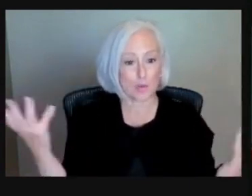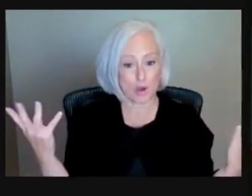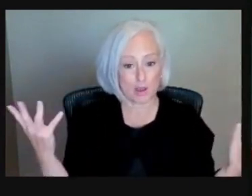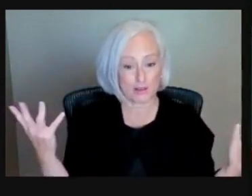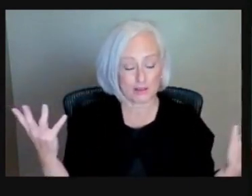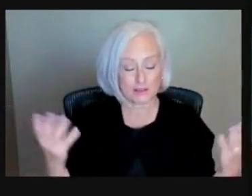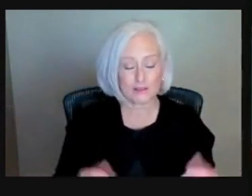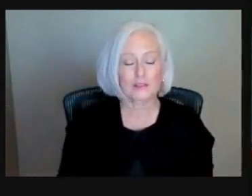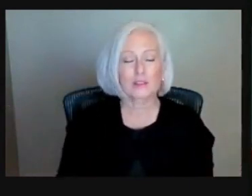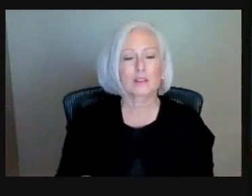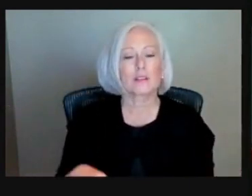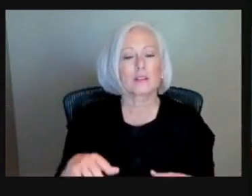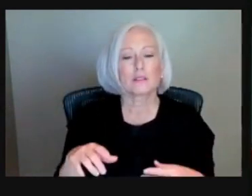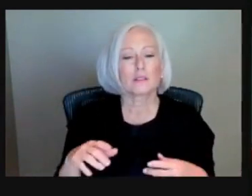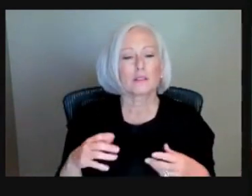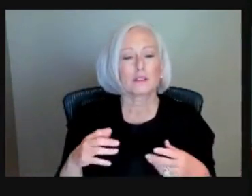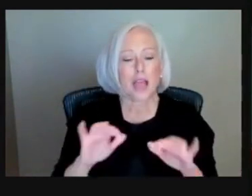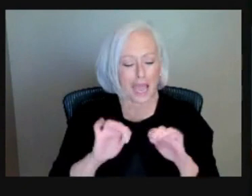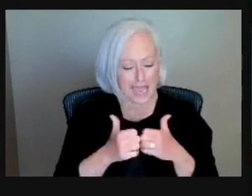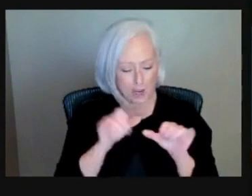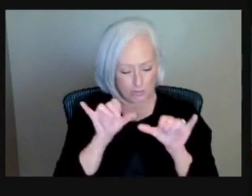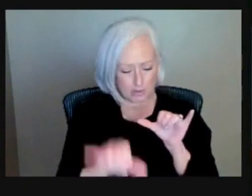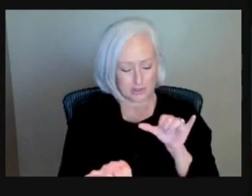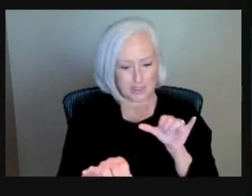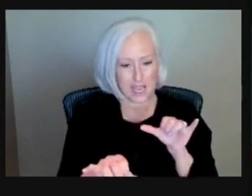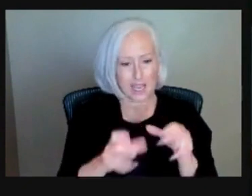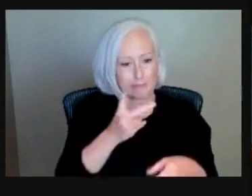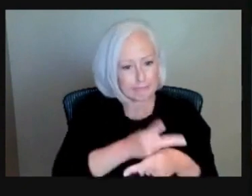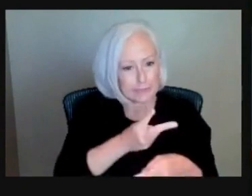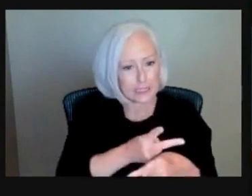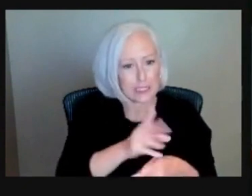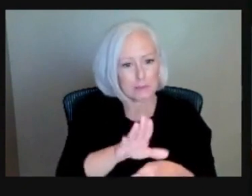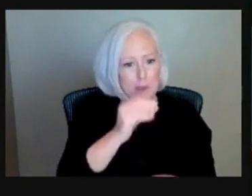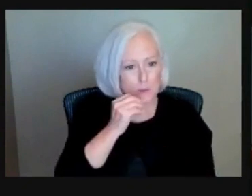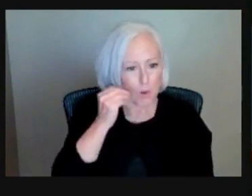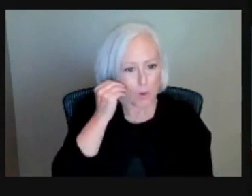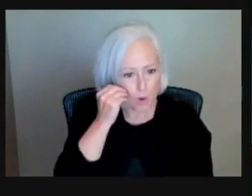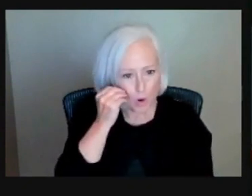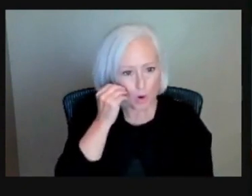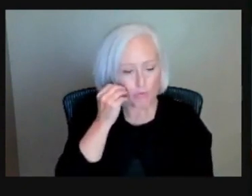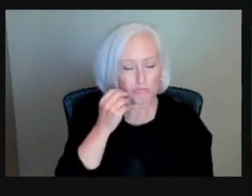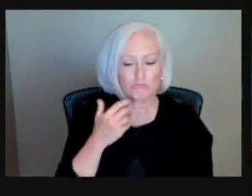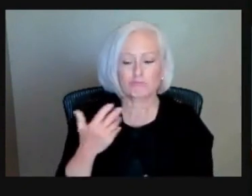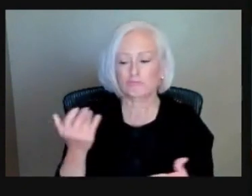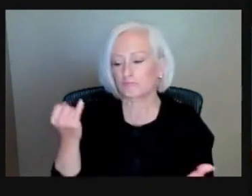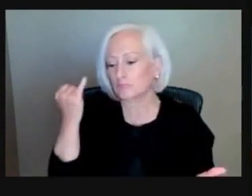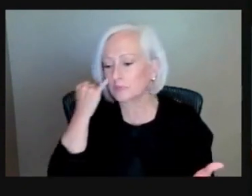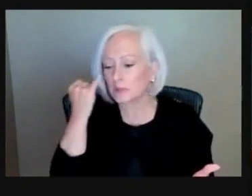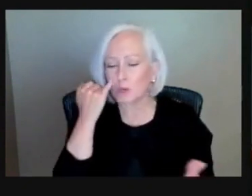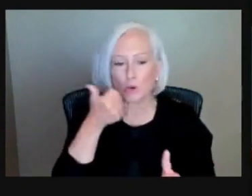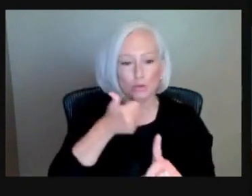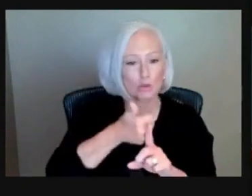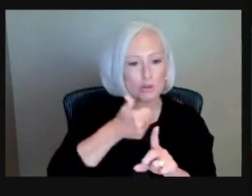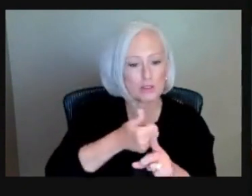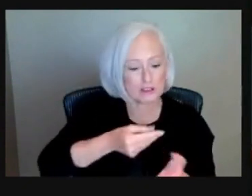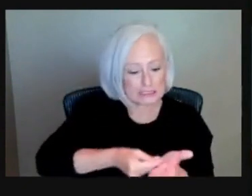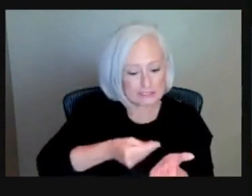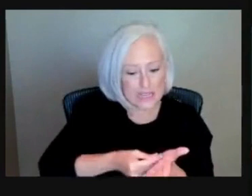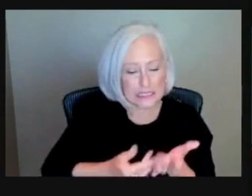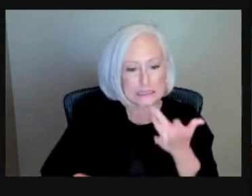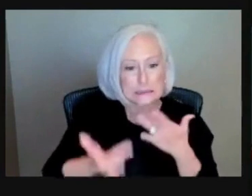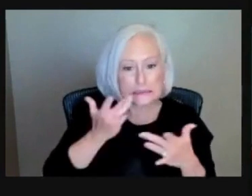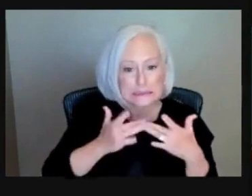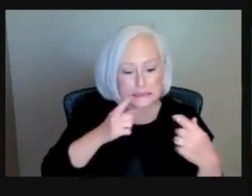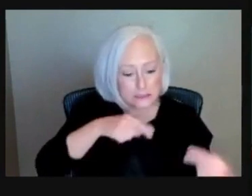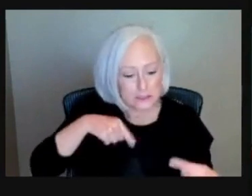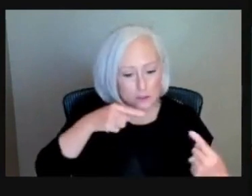And this is something that's related to if you're a homeowner and you might have some financial difficulties, we want to figure out what your